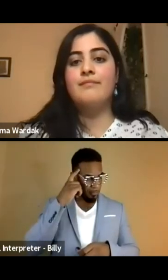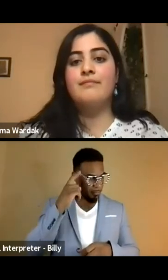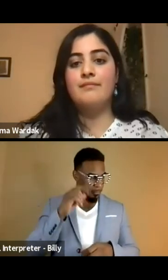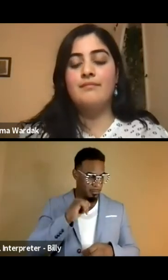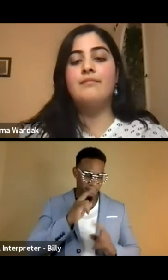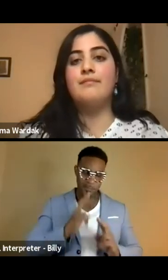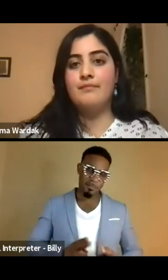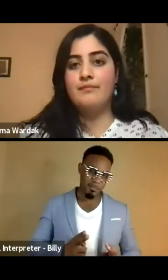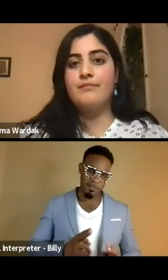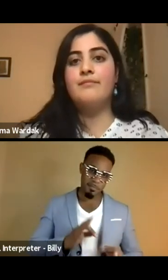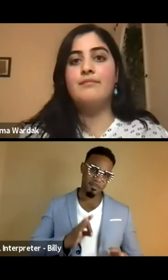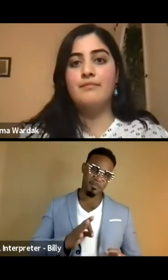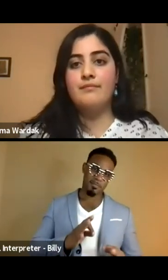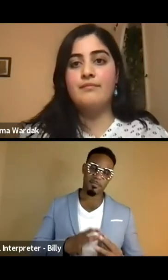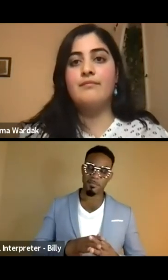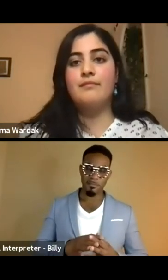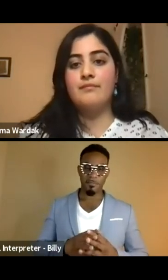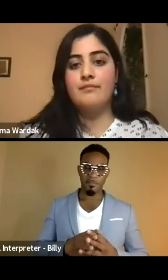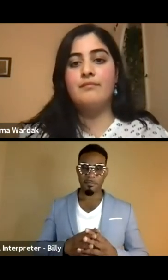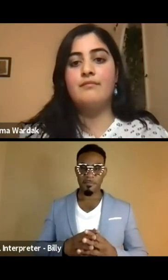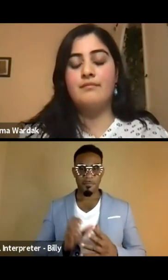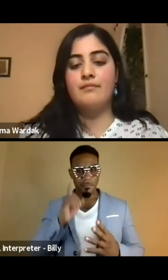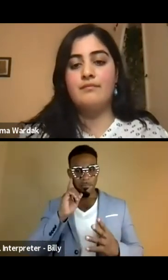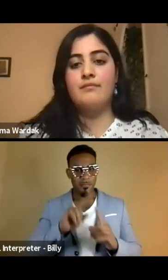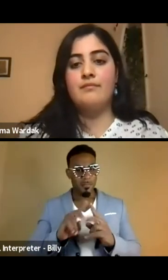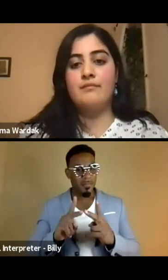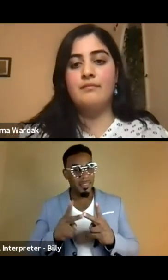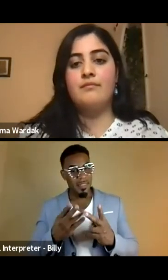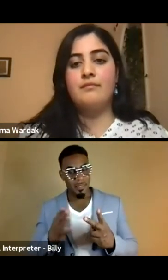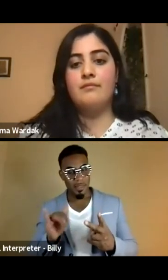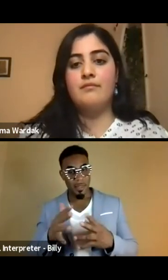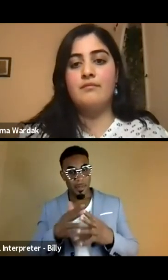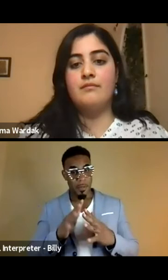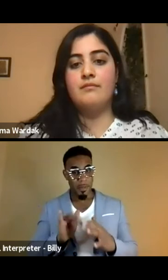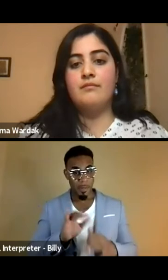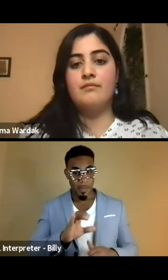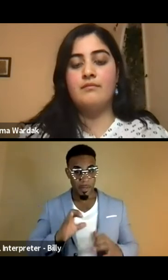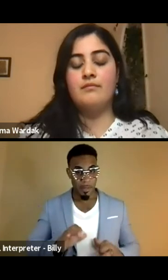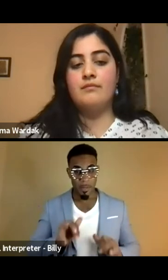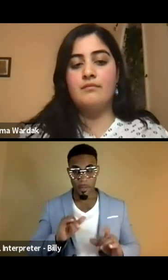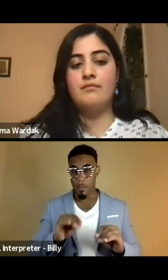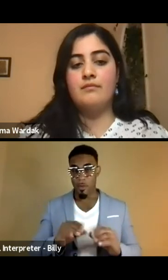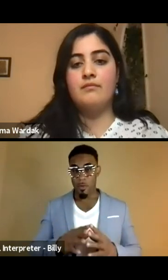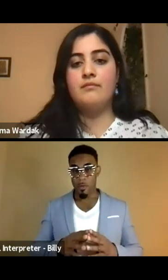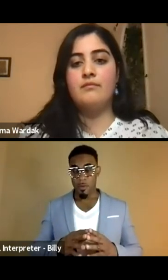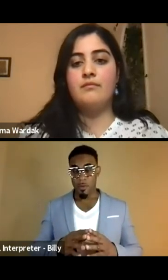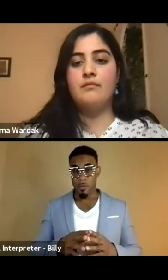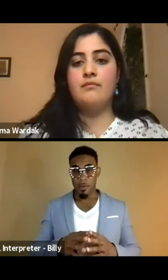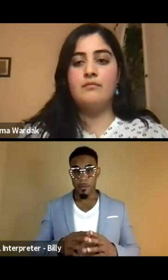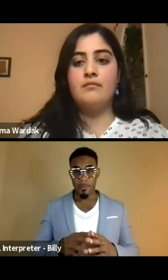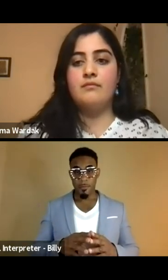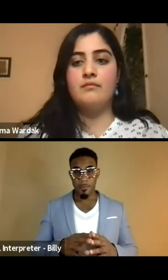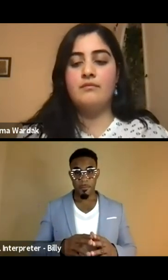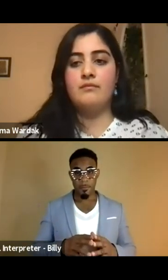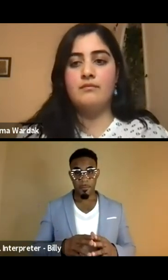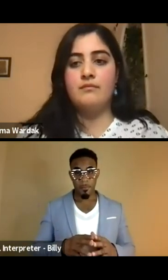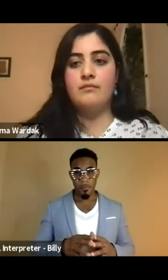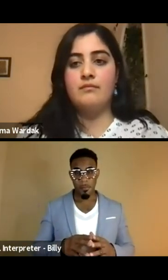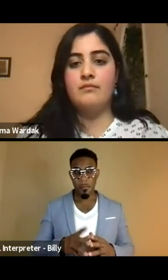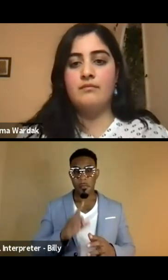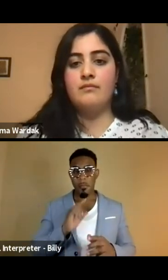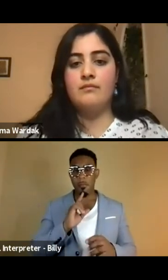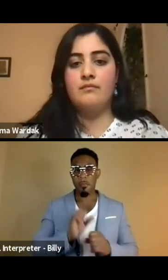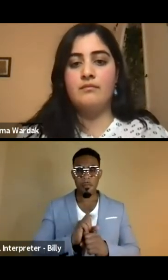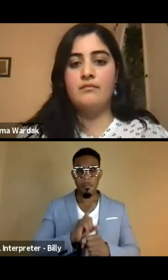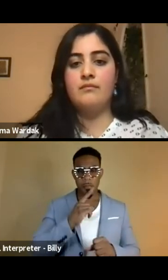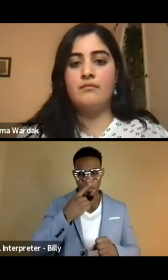inhumane. Um, I think a second thing that American citizens can do, um, is to